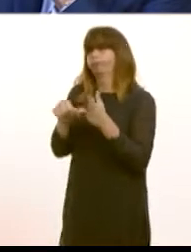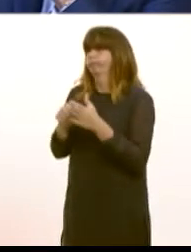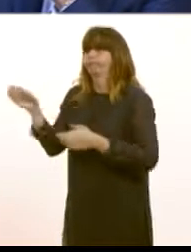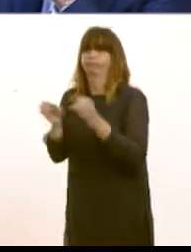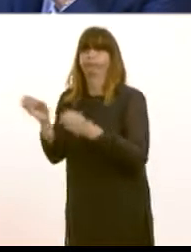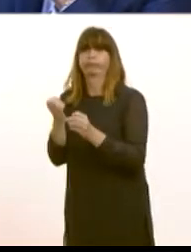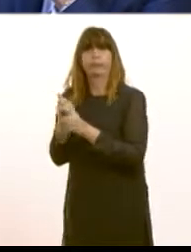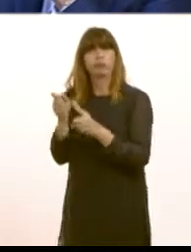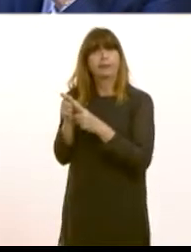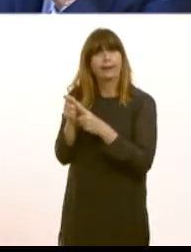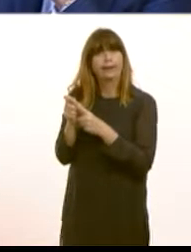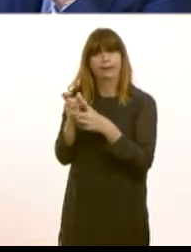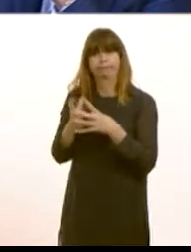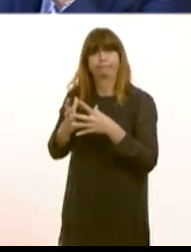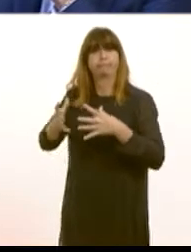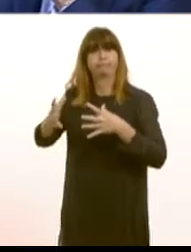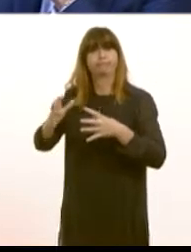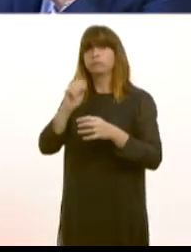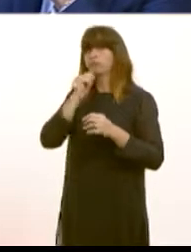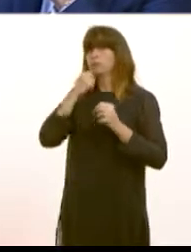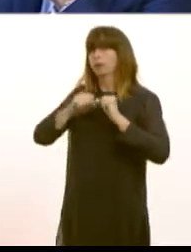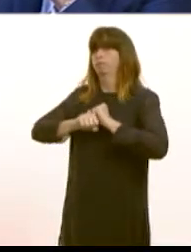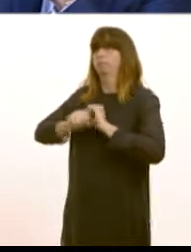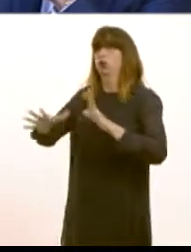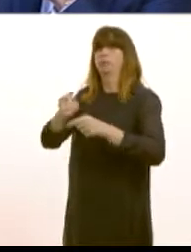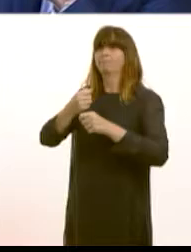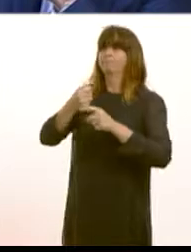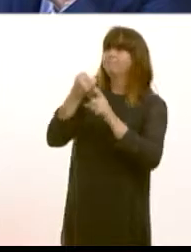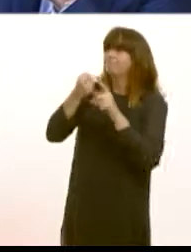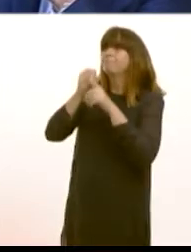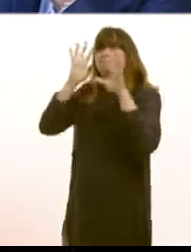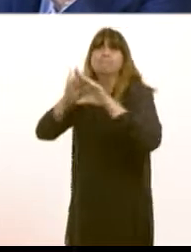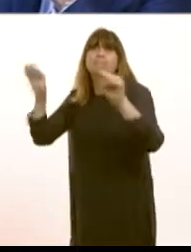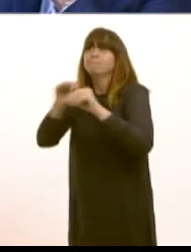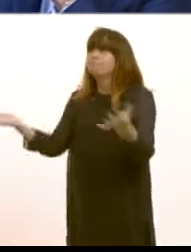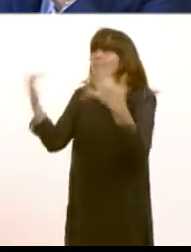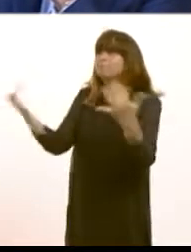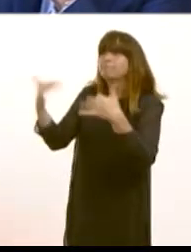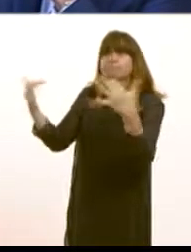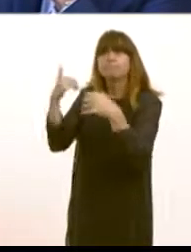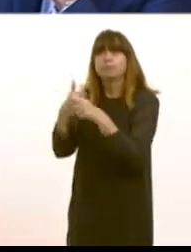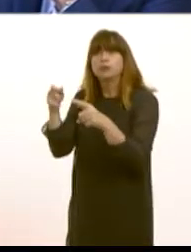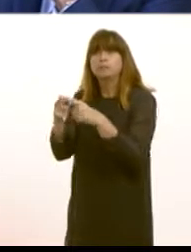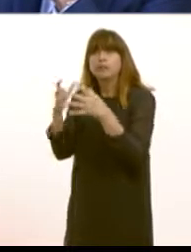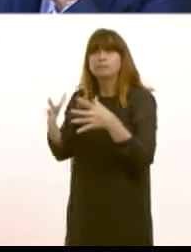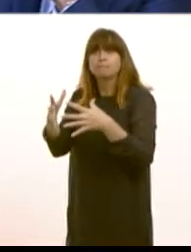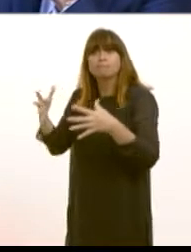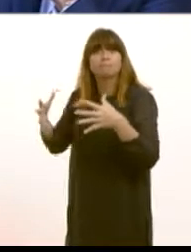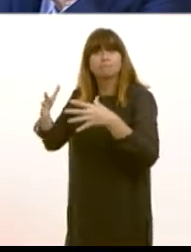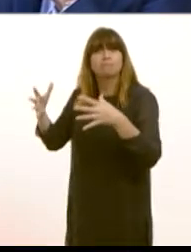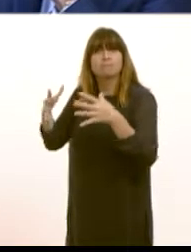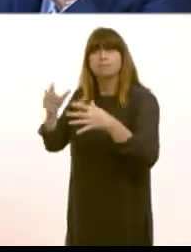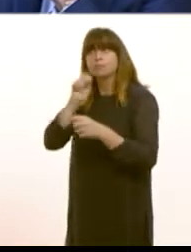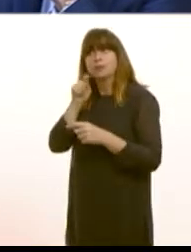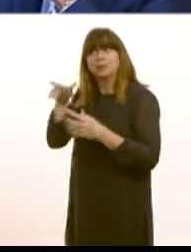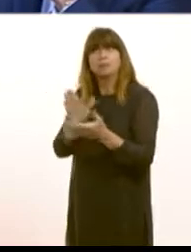We are looking to launch a GP recruitment campaign next month, in order to make sure that we can once